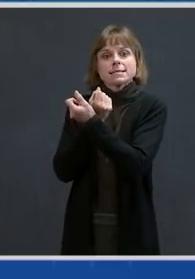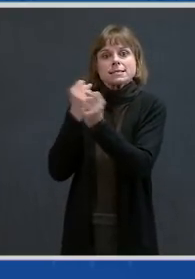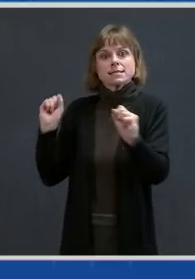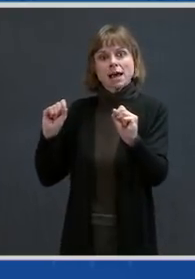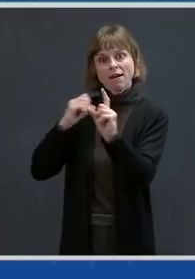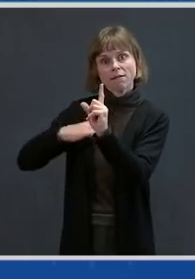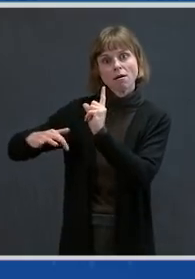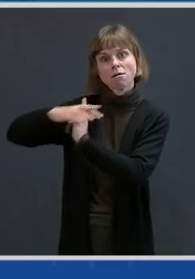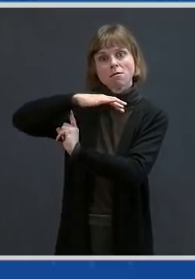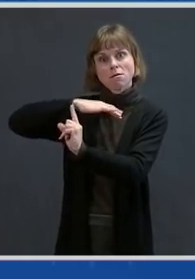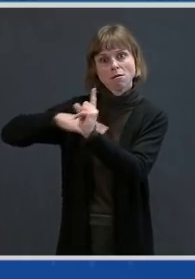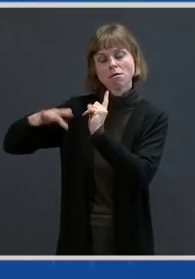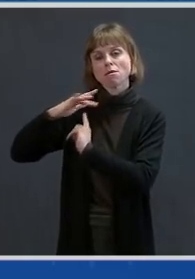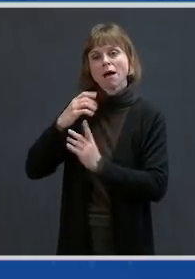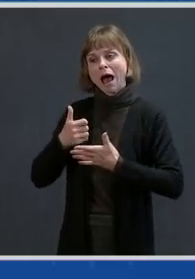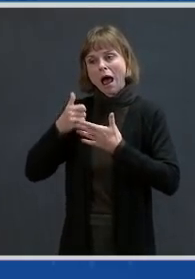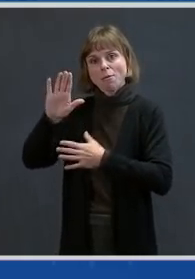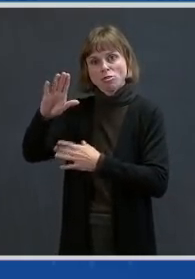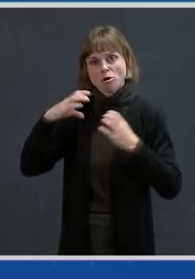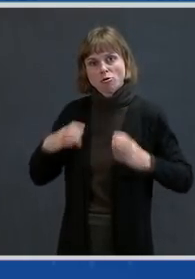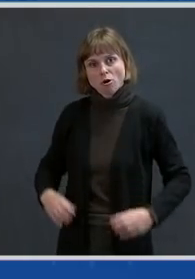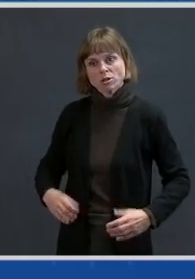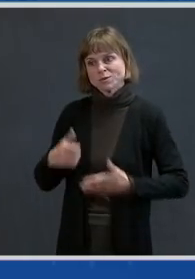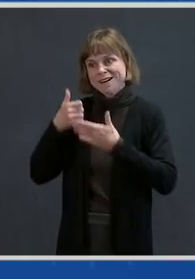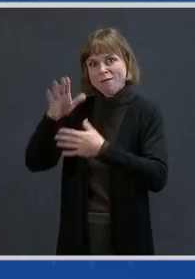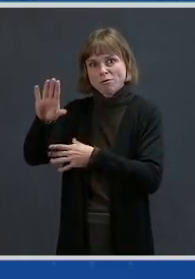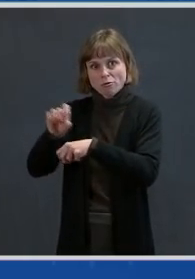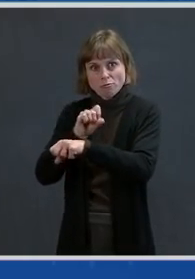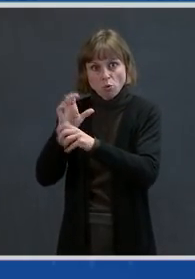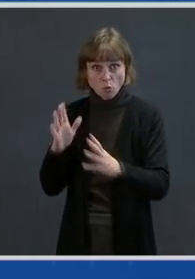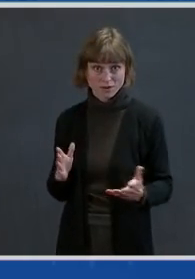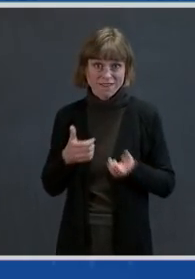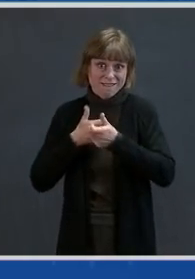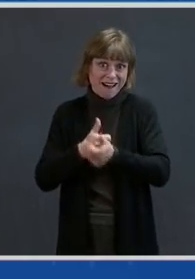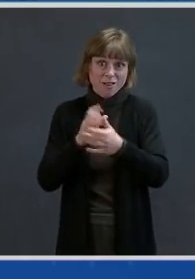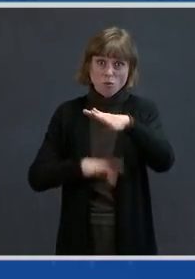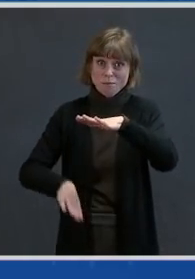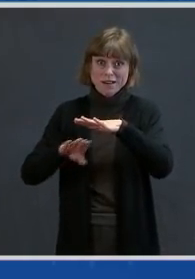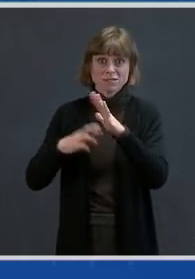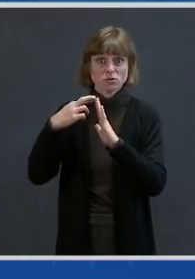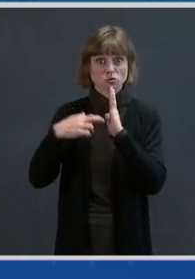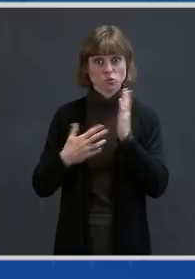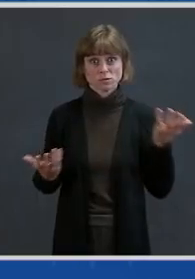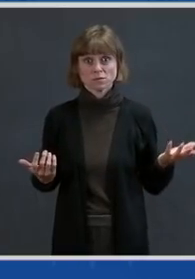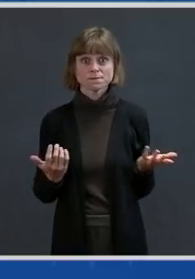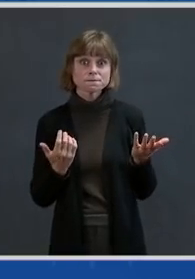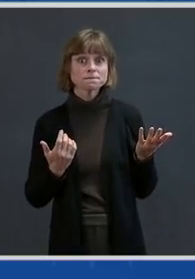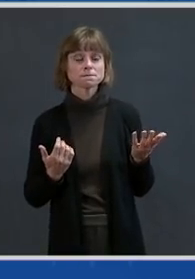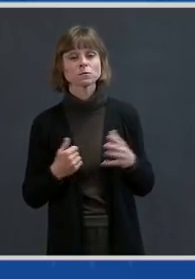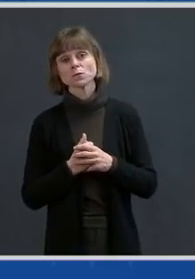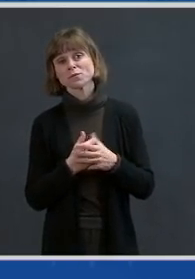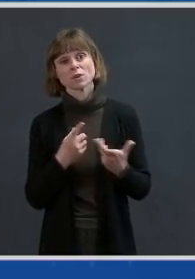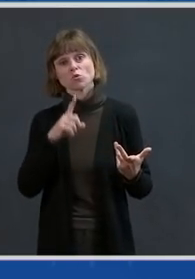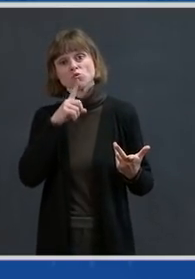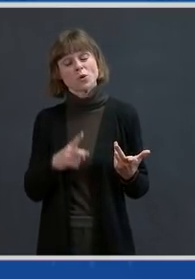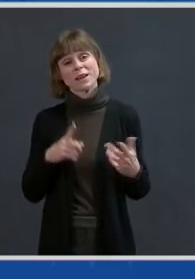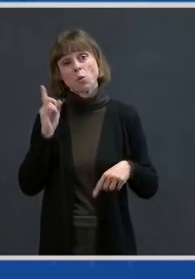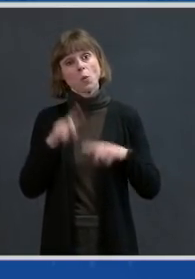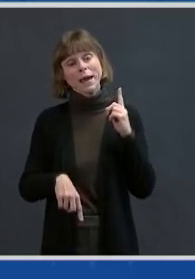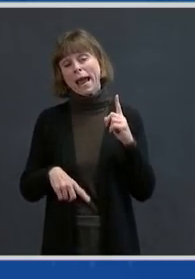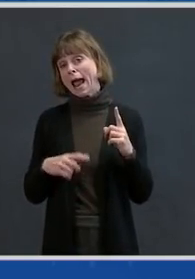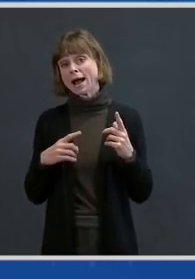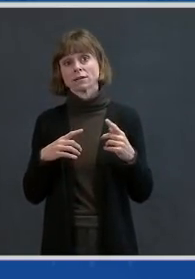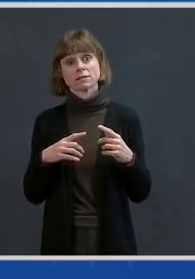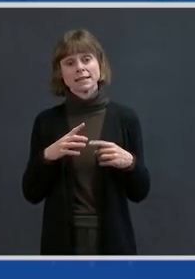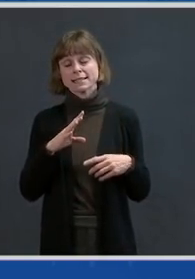by following some of these basic measures. And so we couldn't say it in stronger terms. We think it is a mistake to